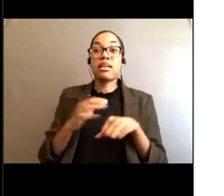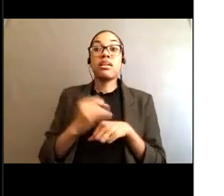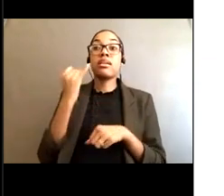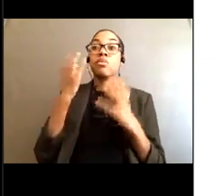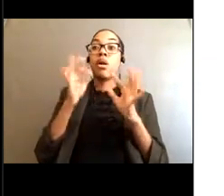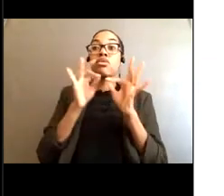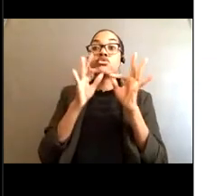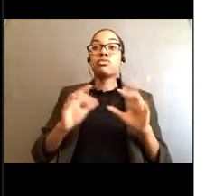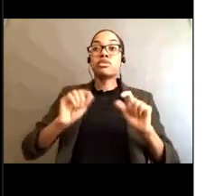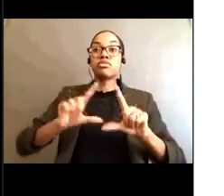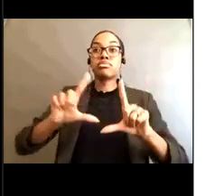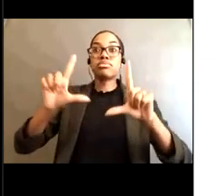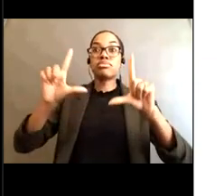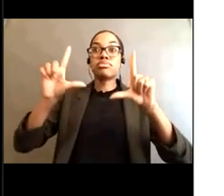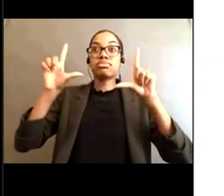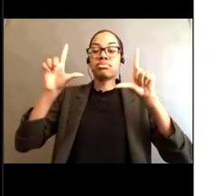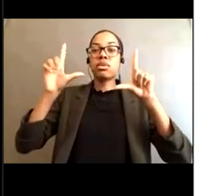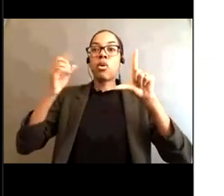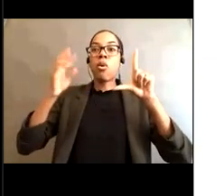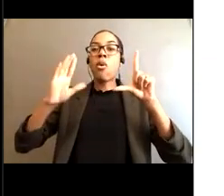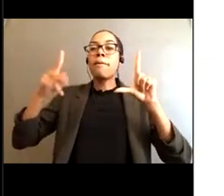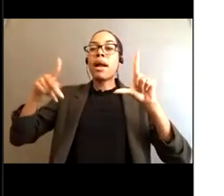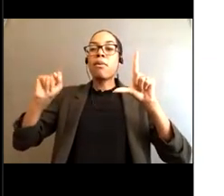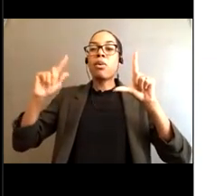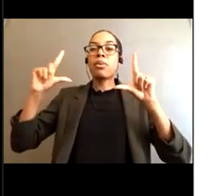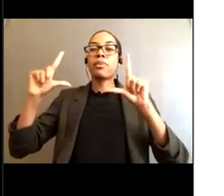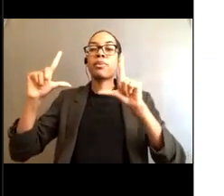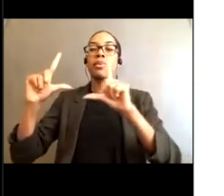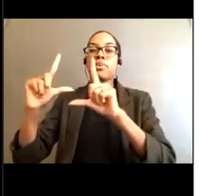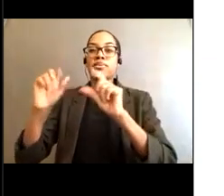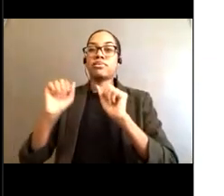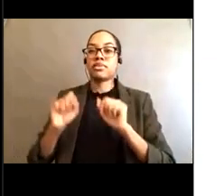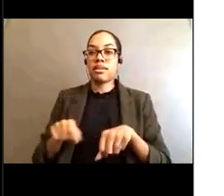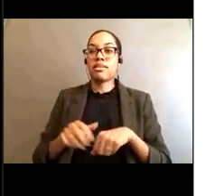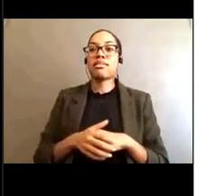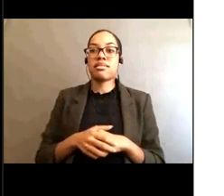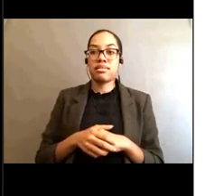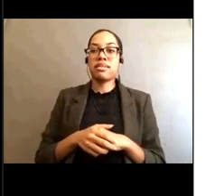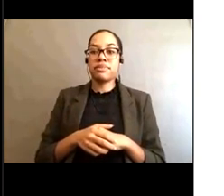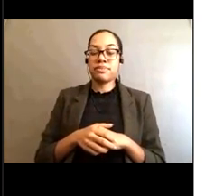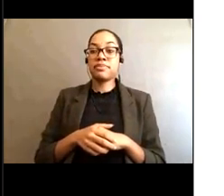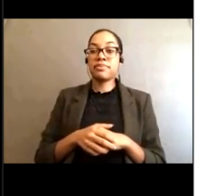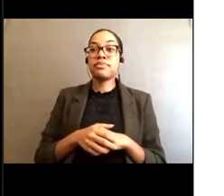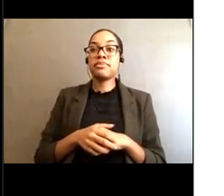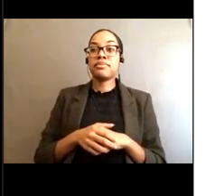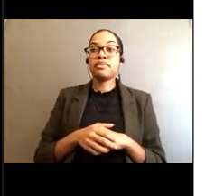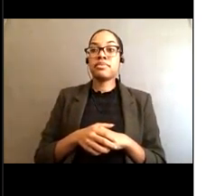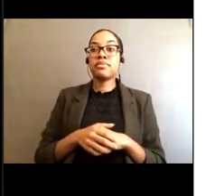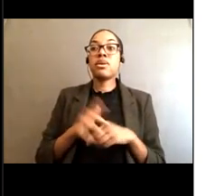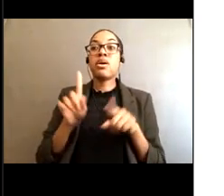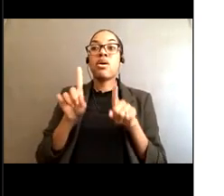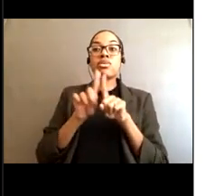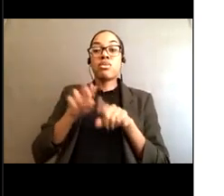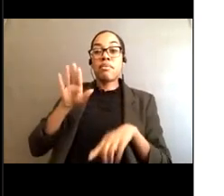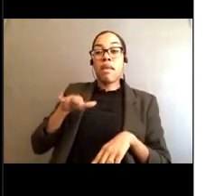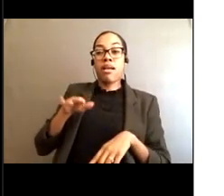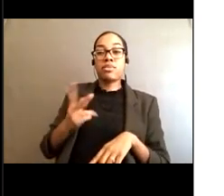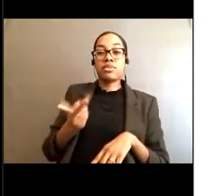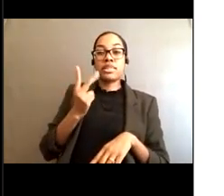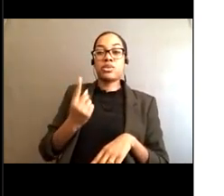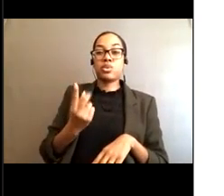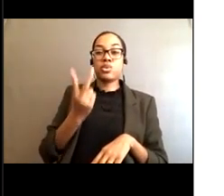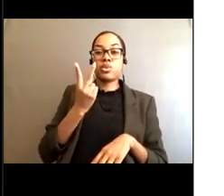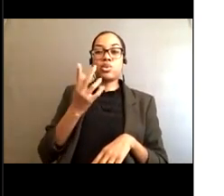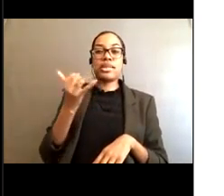larger and the PowerPoint to be smaller, you can do that. There should also be two arrows towards the bottom right-hand of the